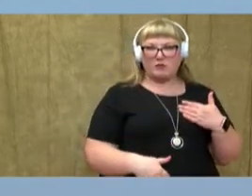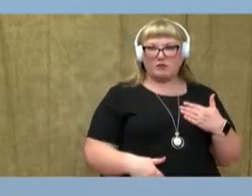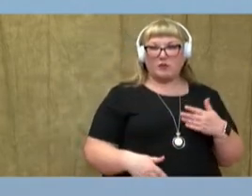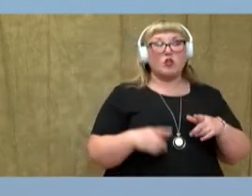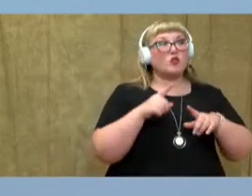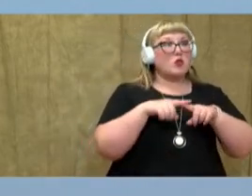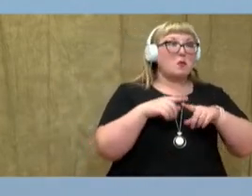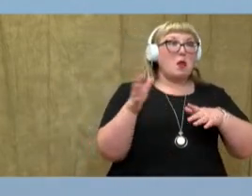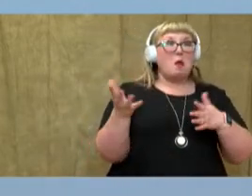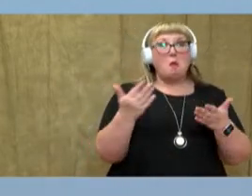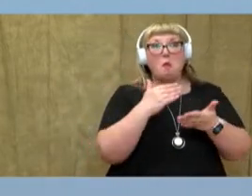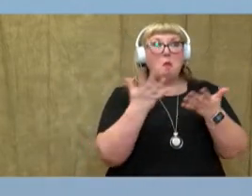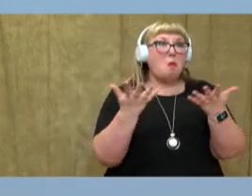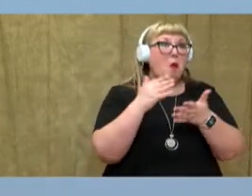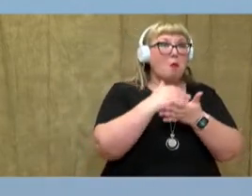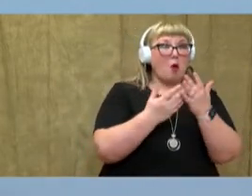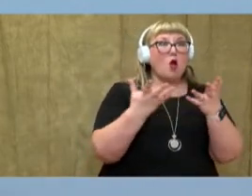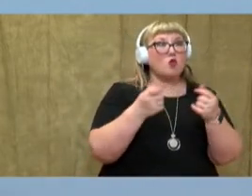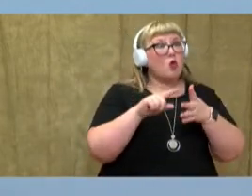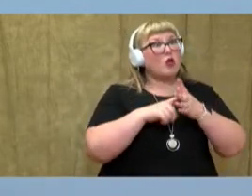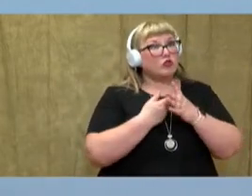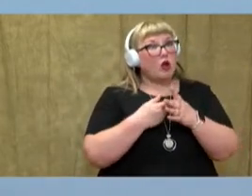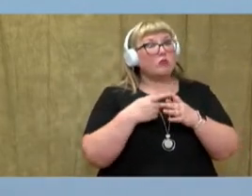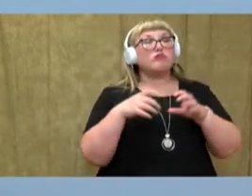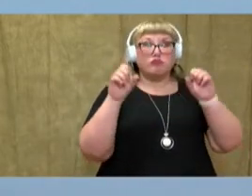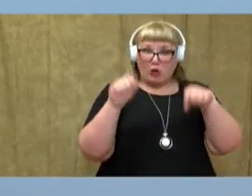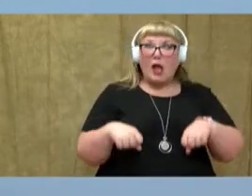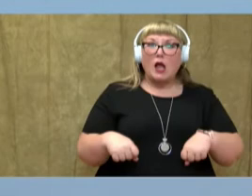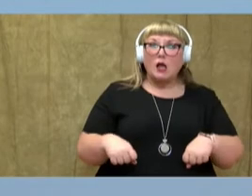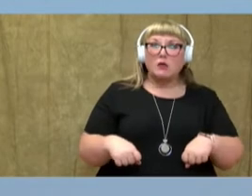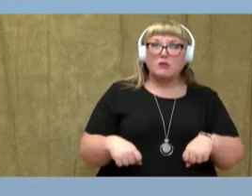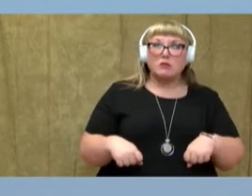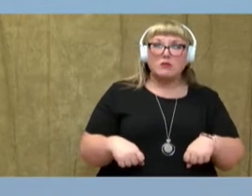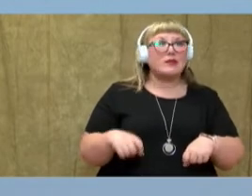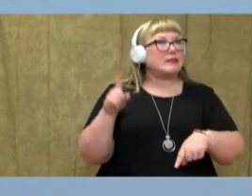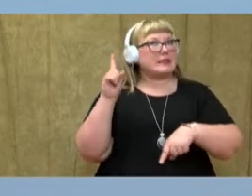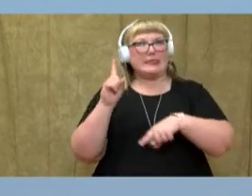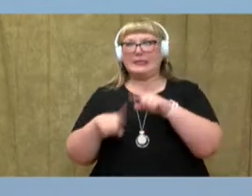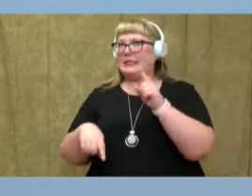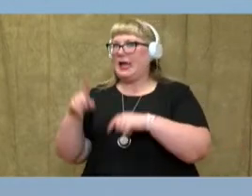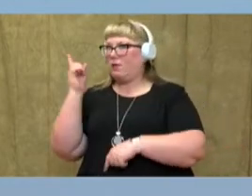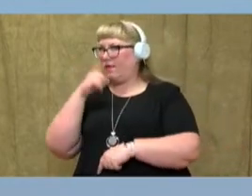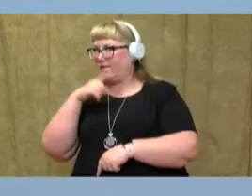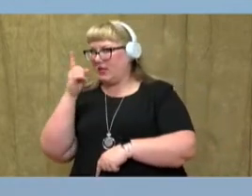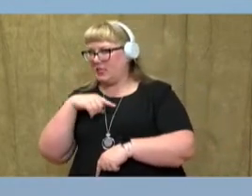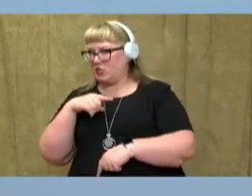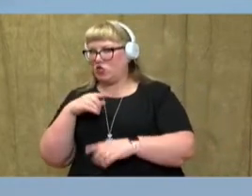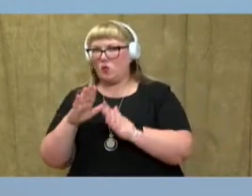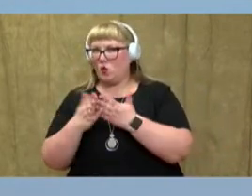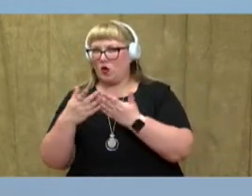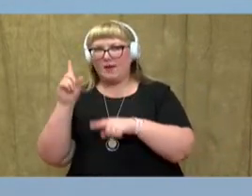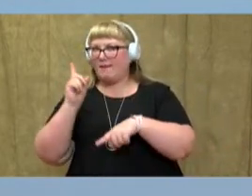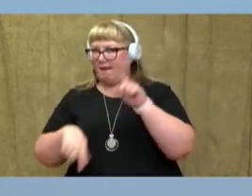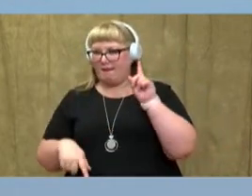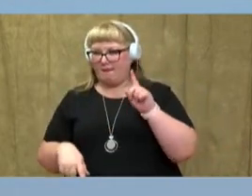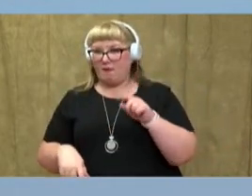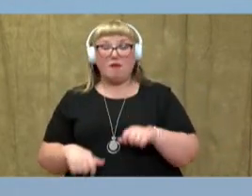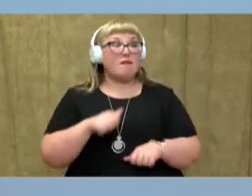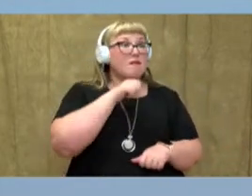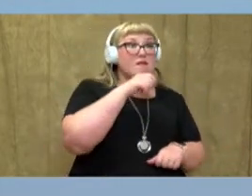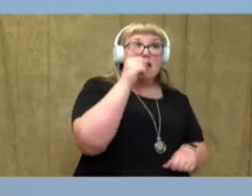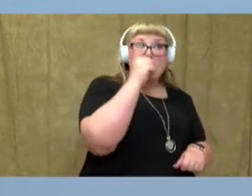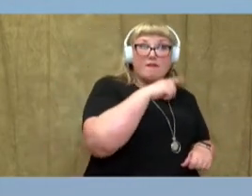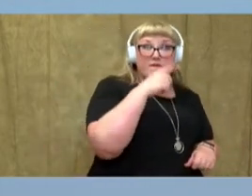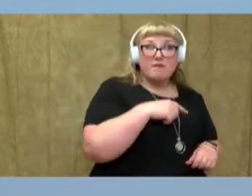part of the book you want to start, you can't because it's non-fiction. We cannot do that with fiction. Also, non-fiction does not